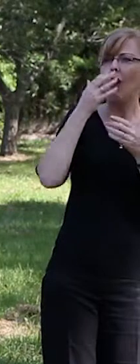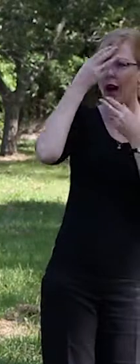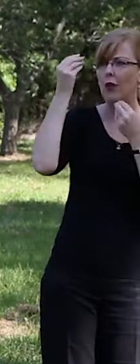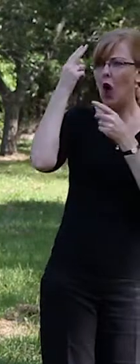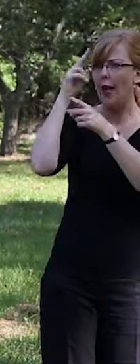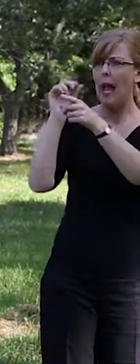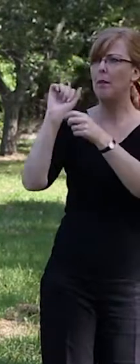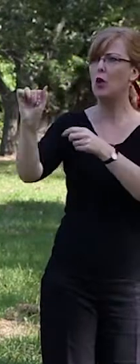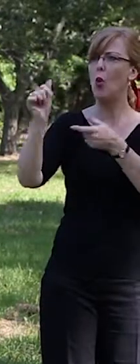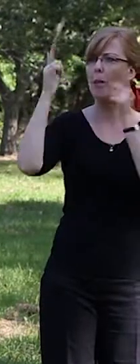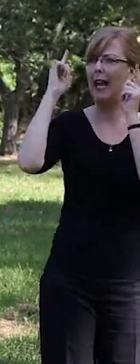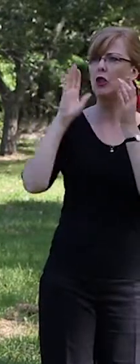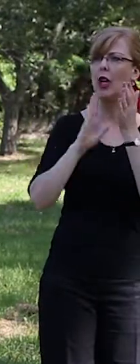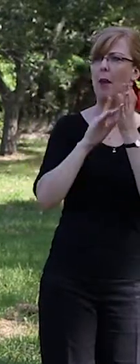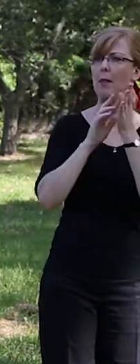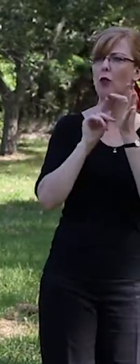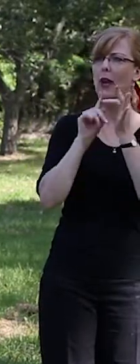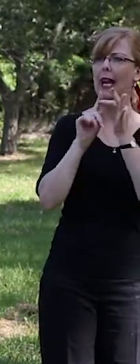name, but your manager, is it Marie?